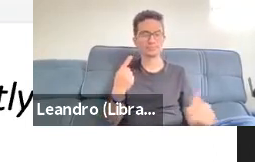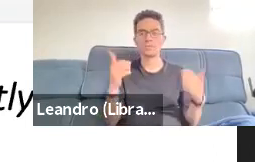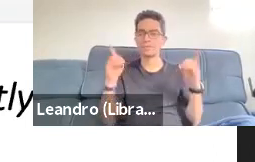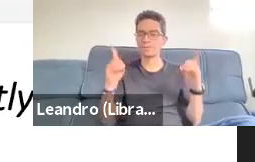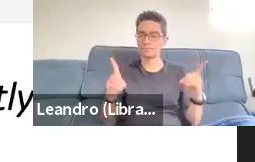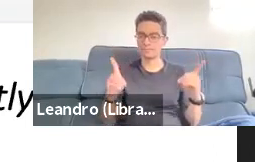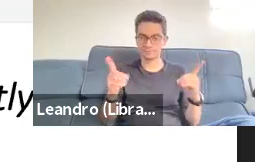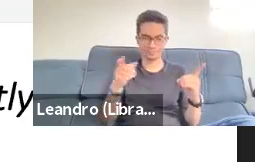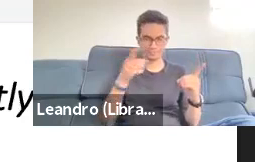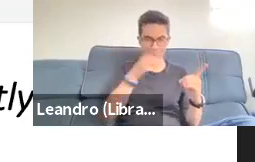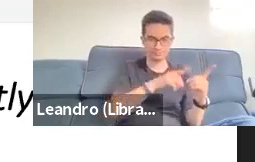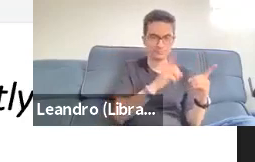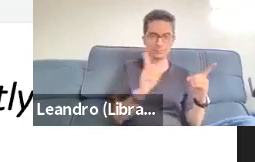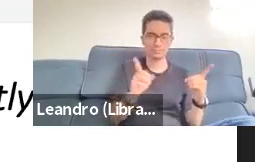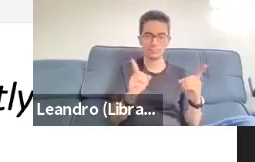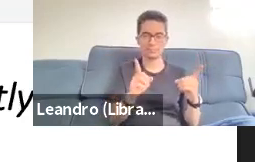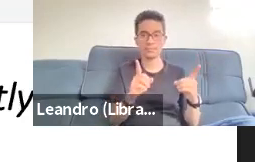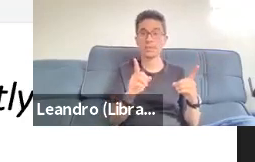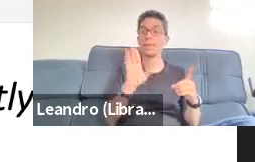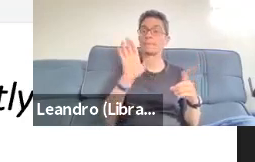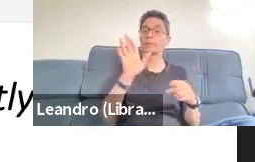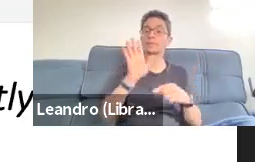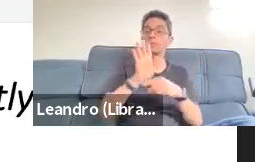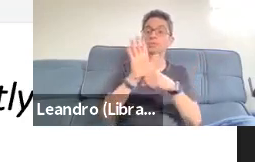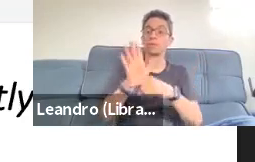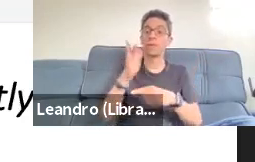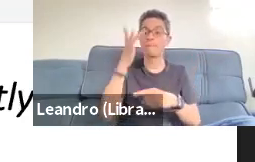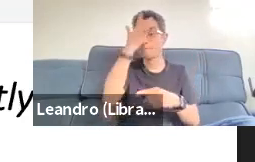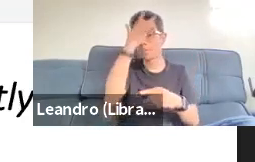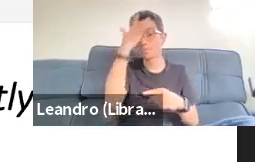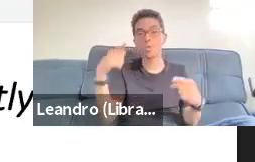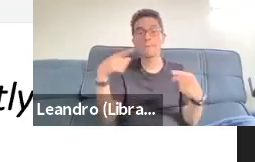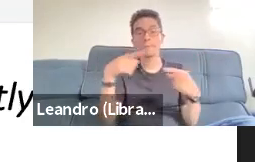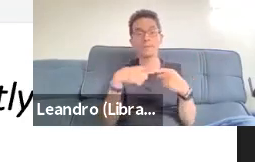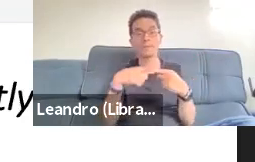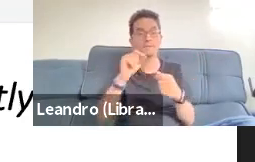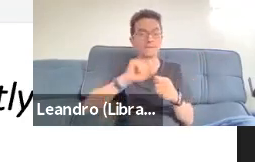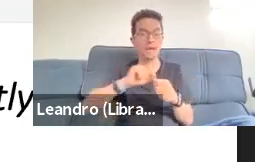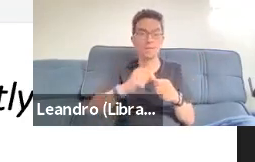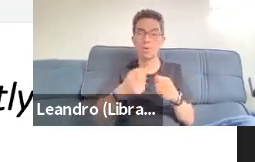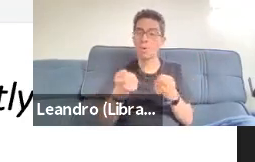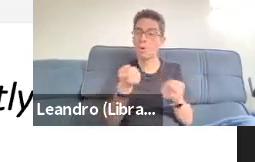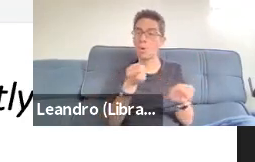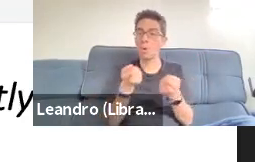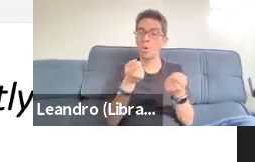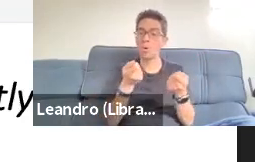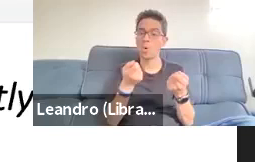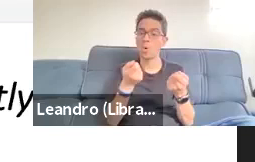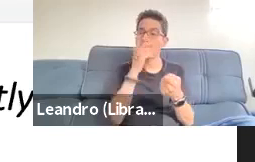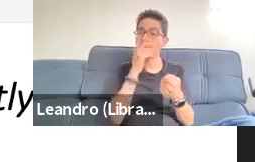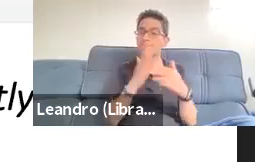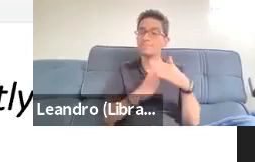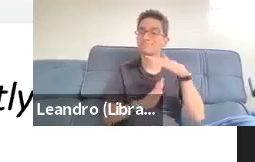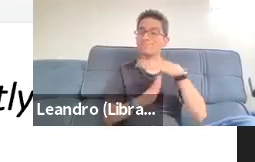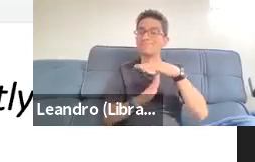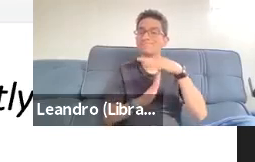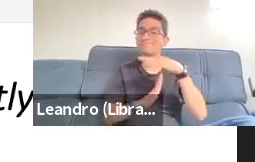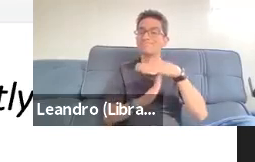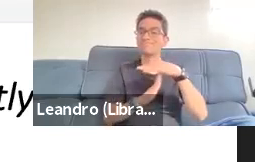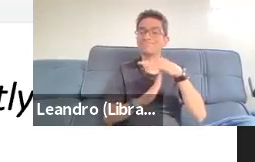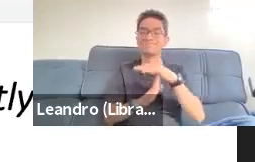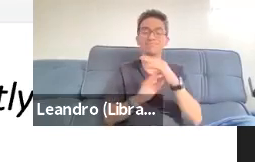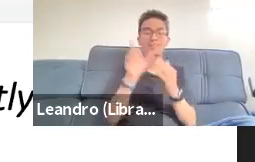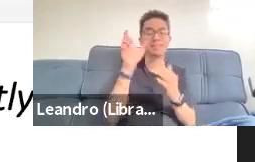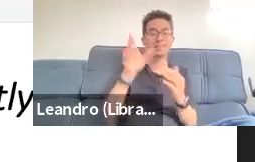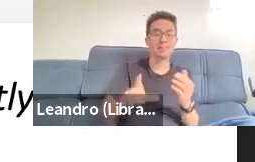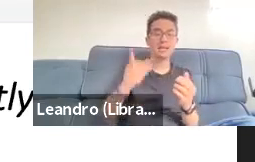controlled activities. So they're not so even the people that I worked with who use these devices well often used other